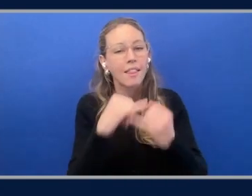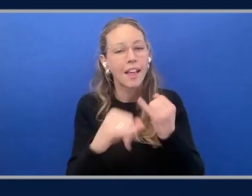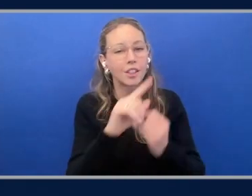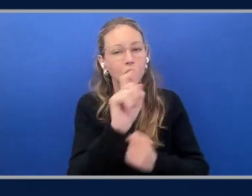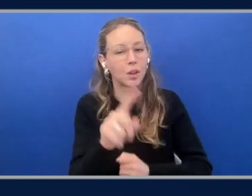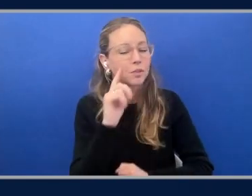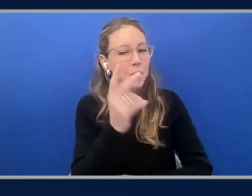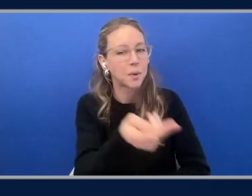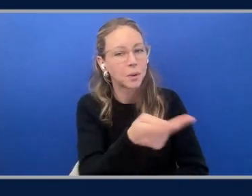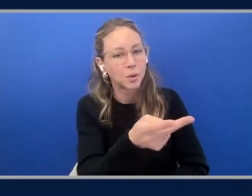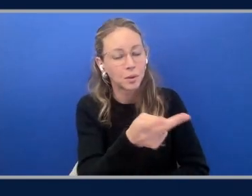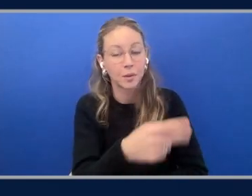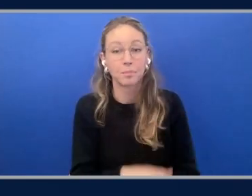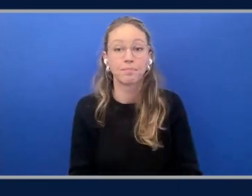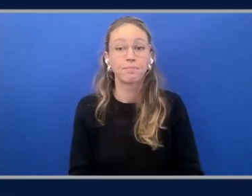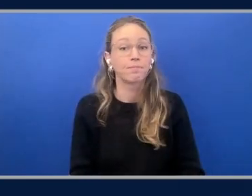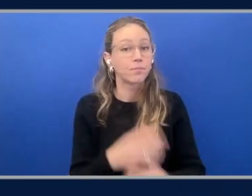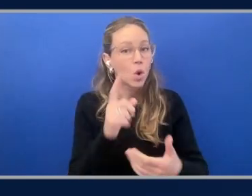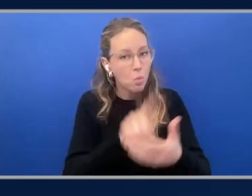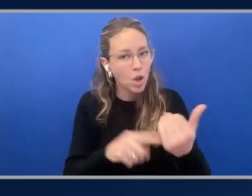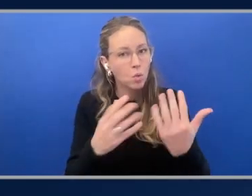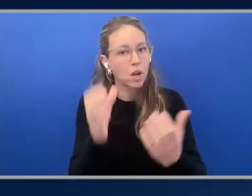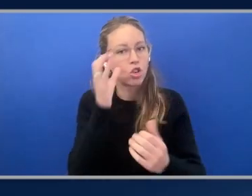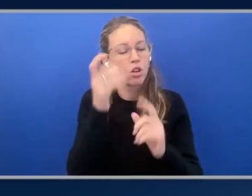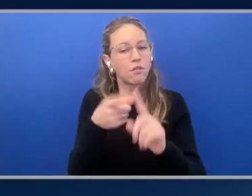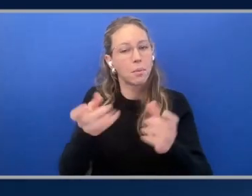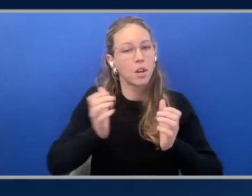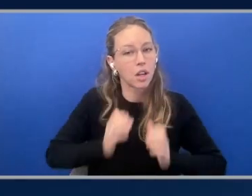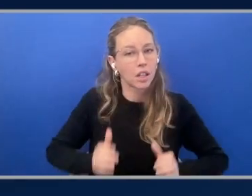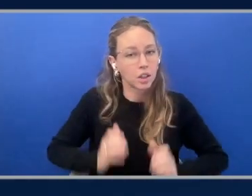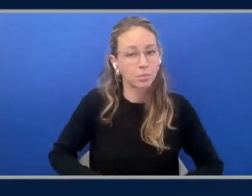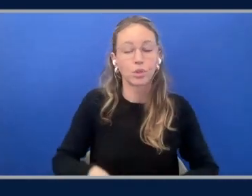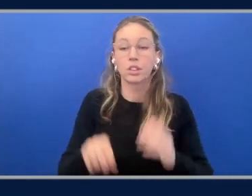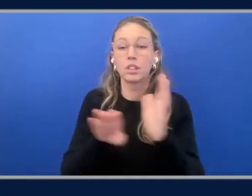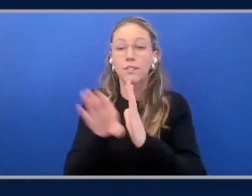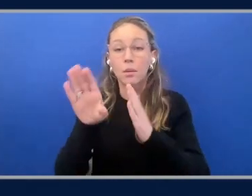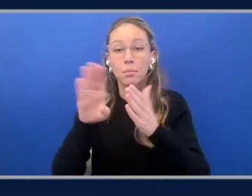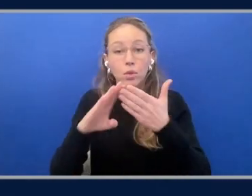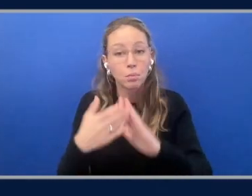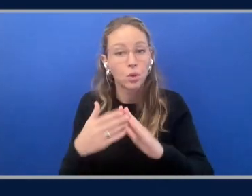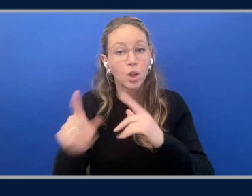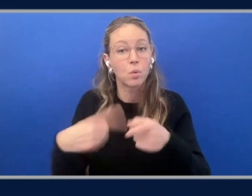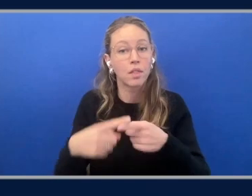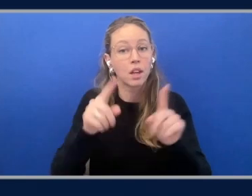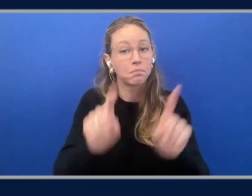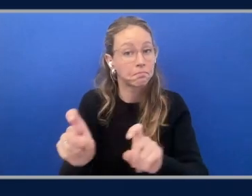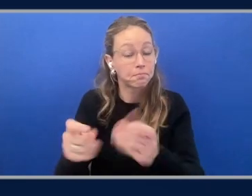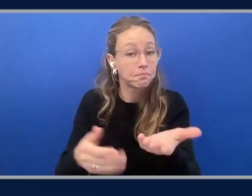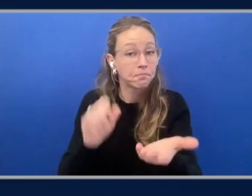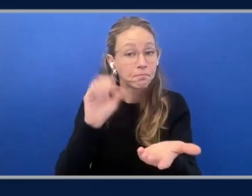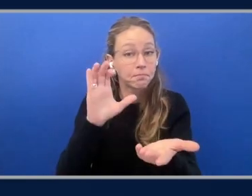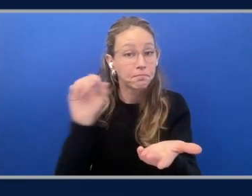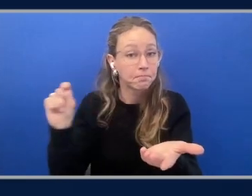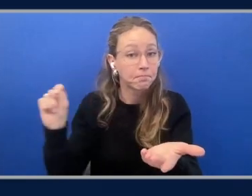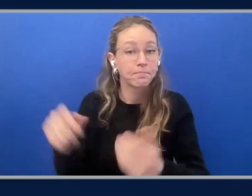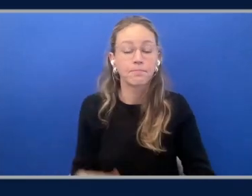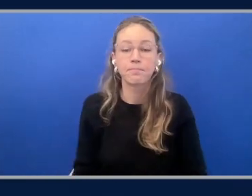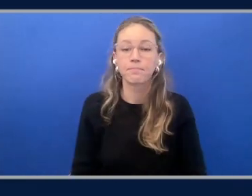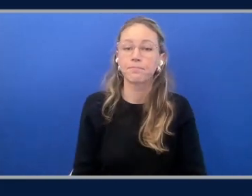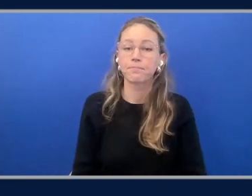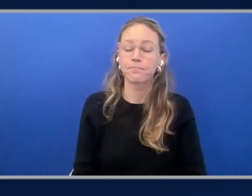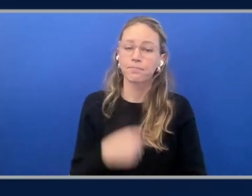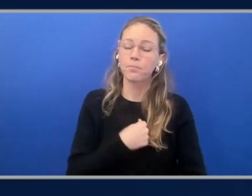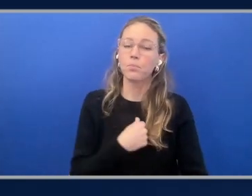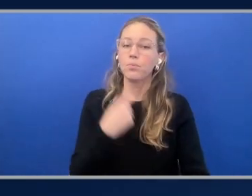of you. What do you want to hear from customers in the developer community as they try this out over the coming months? Starting with you, Scott. We actually